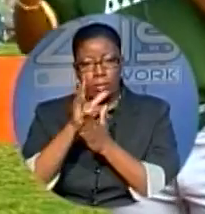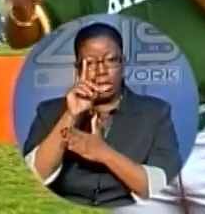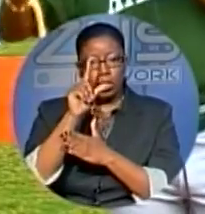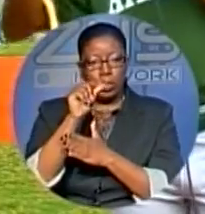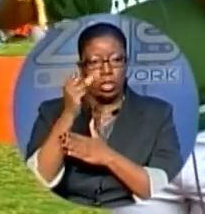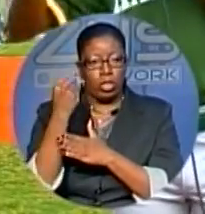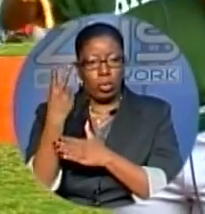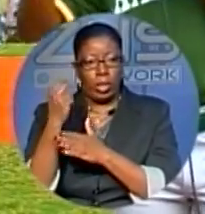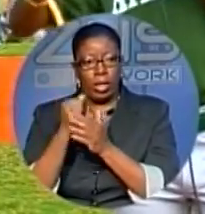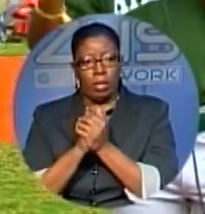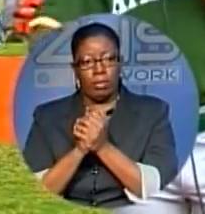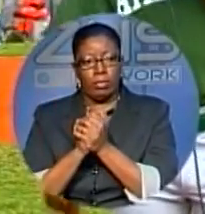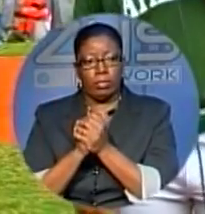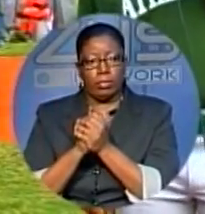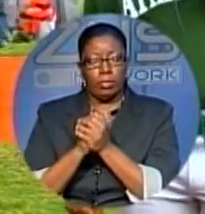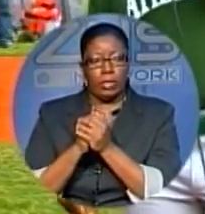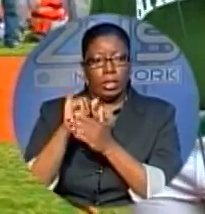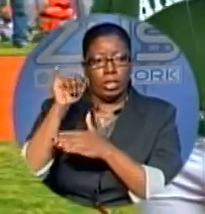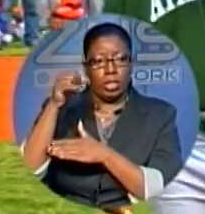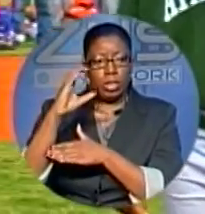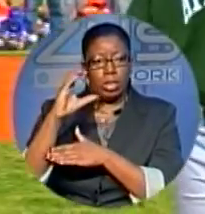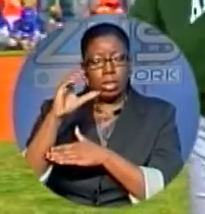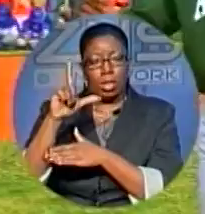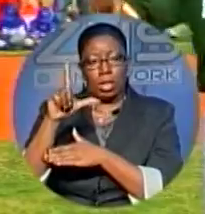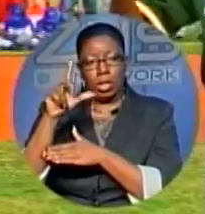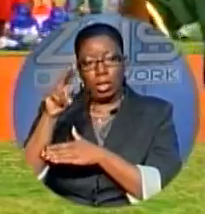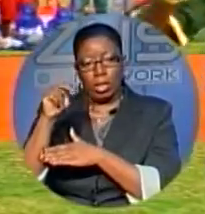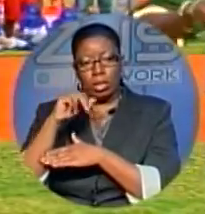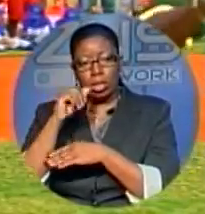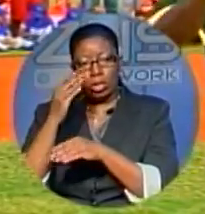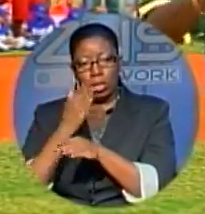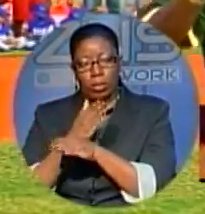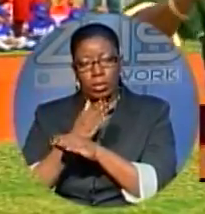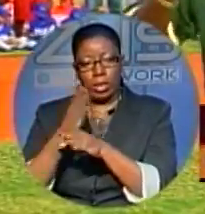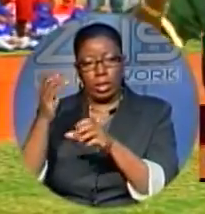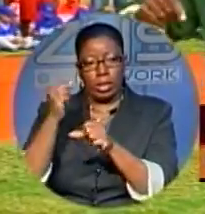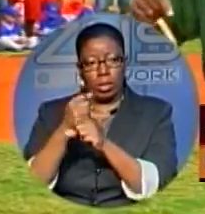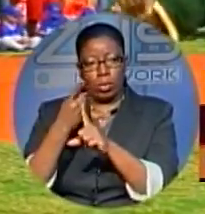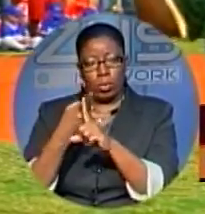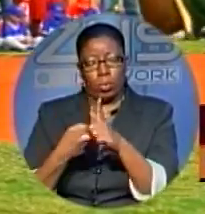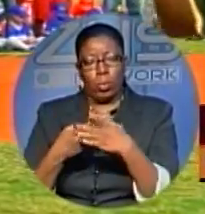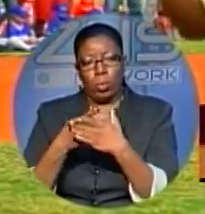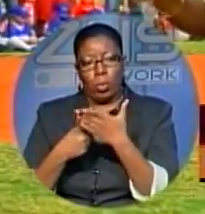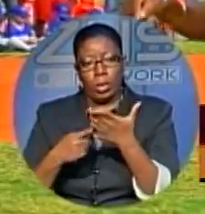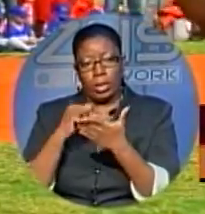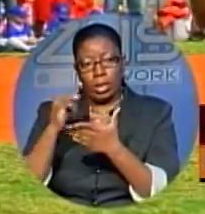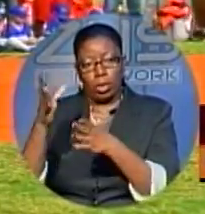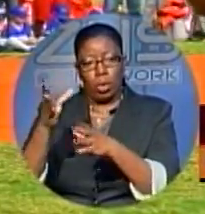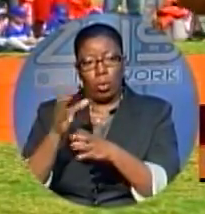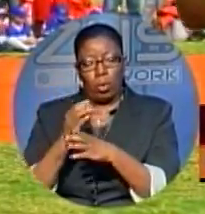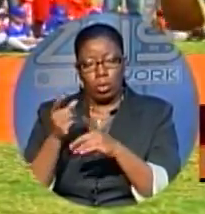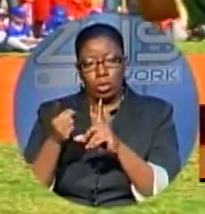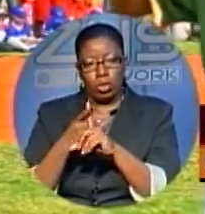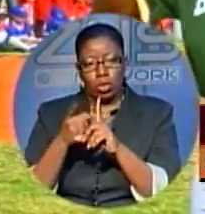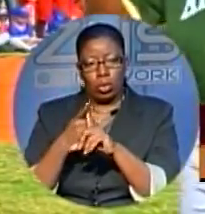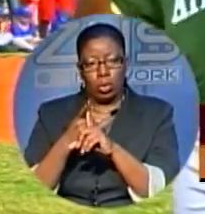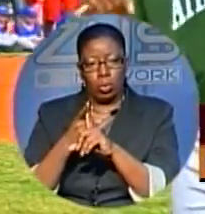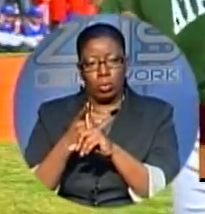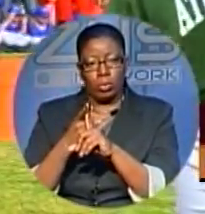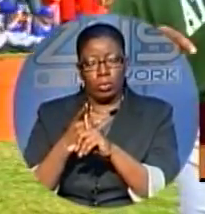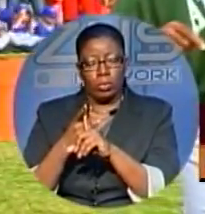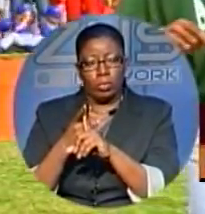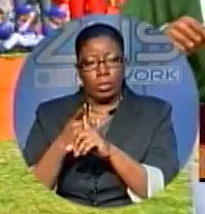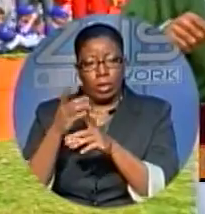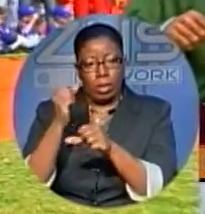JBLN doesn't stop until it achieves what it wants to achieve for its